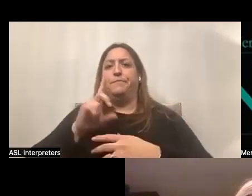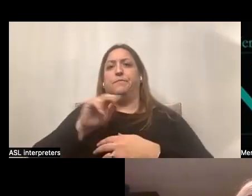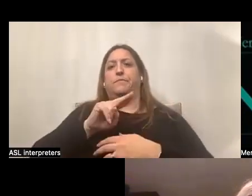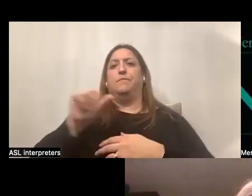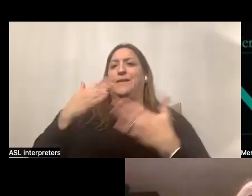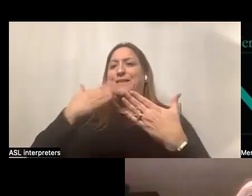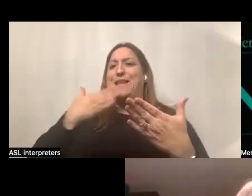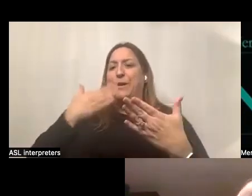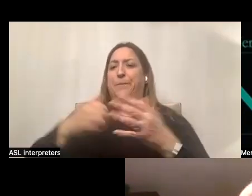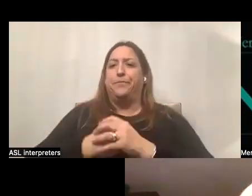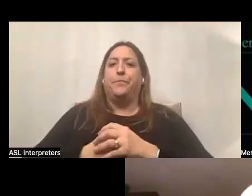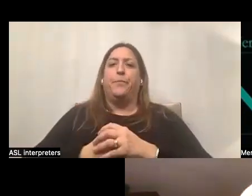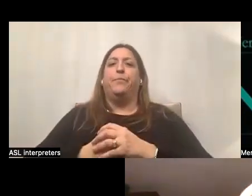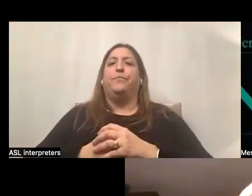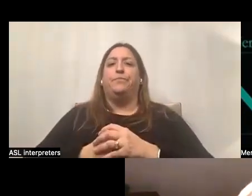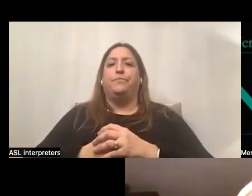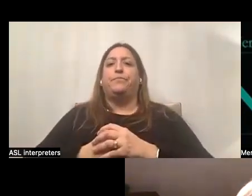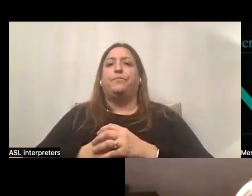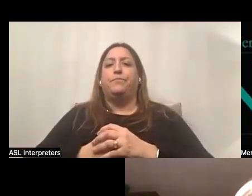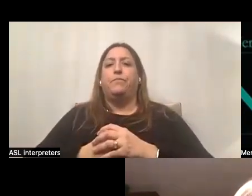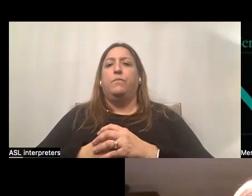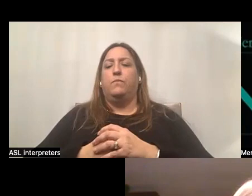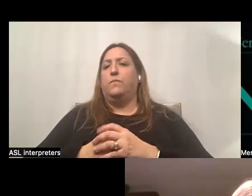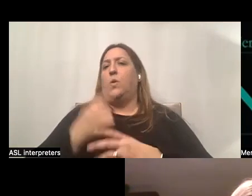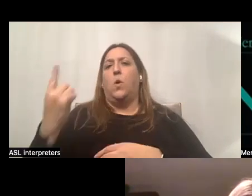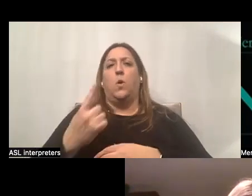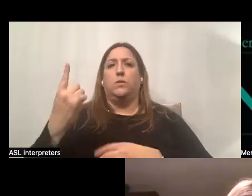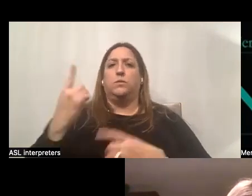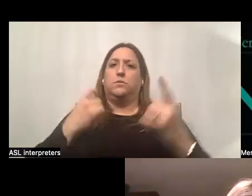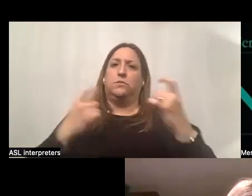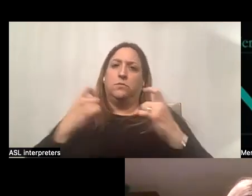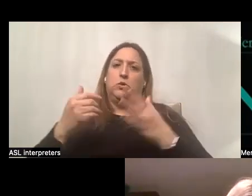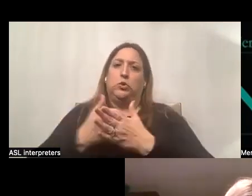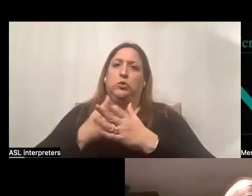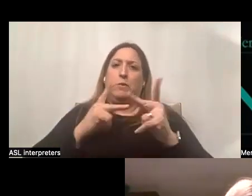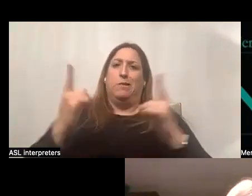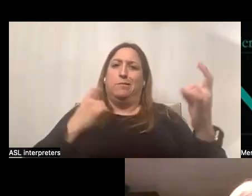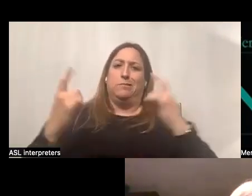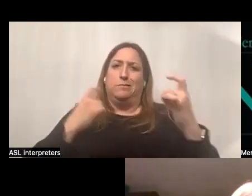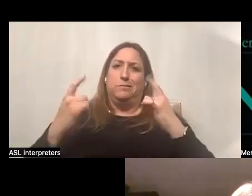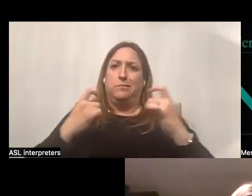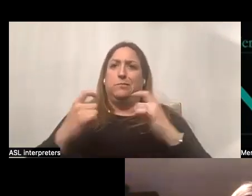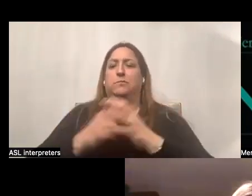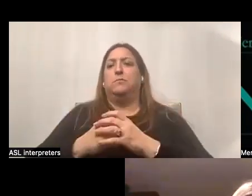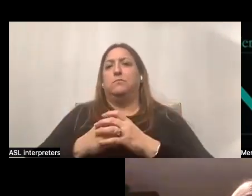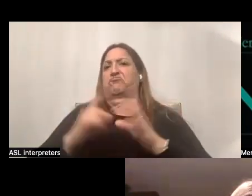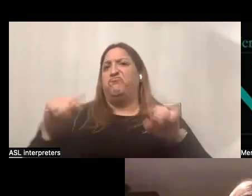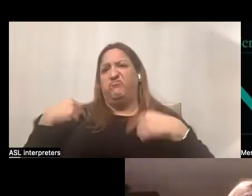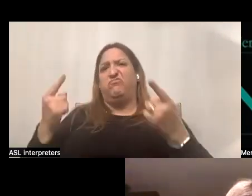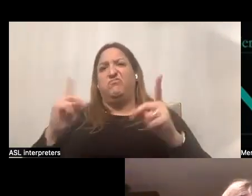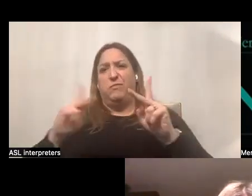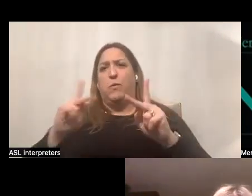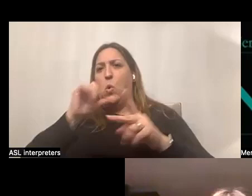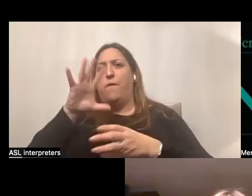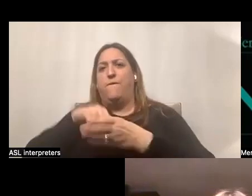Mercedes. I, you know, we get asked by new folks, as well as existing participants in the program of the